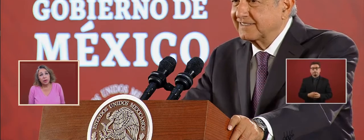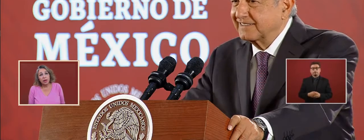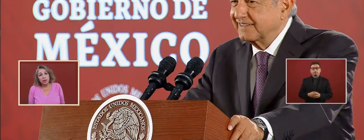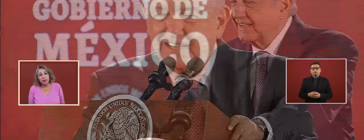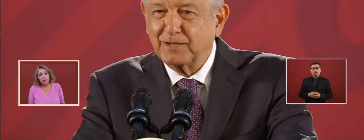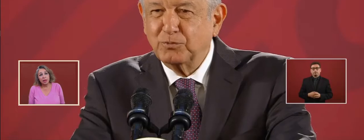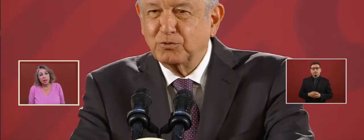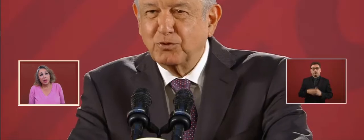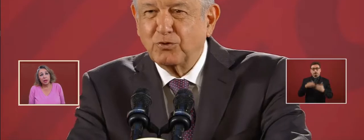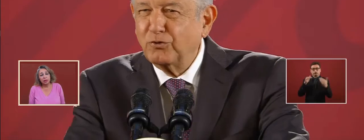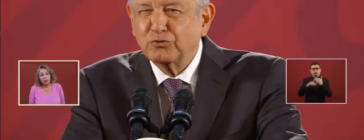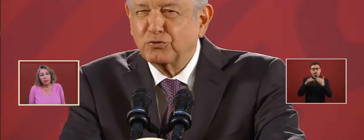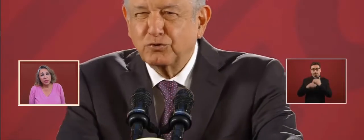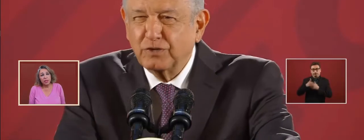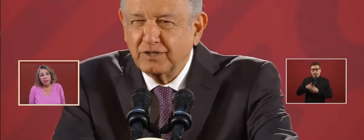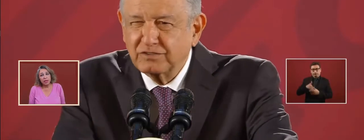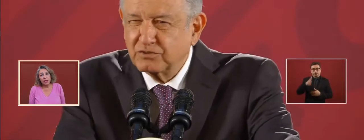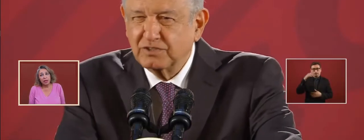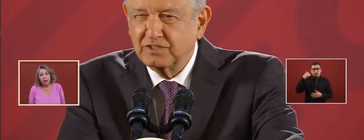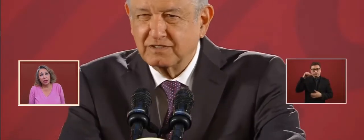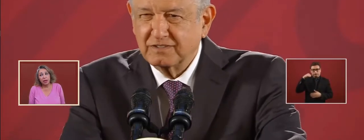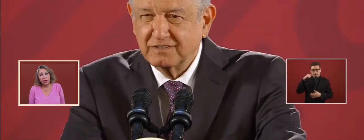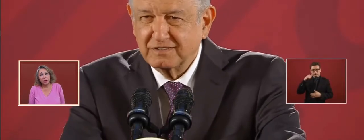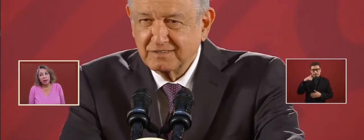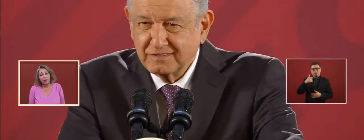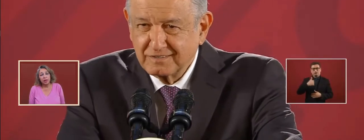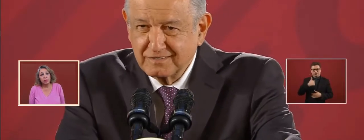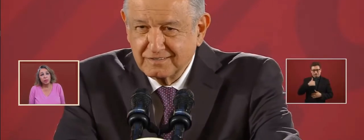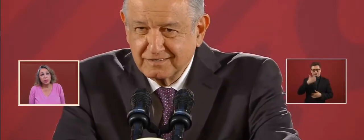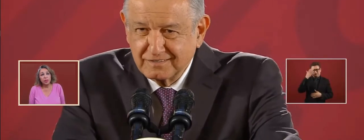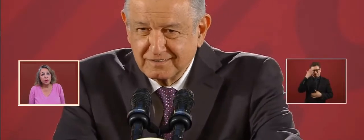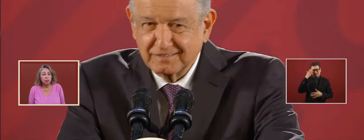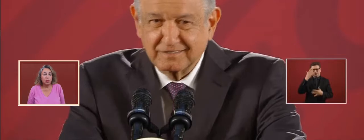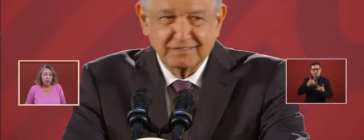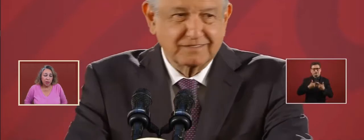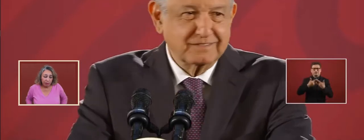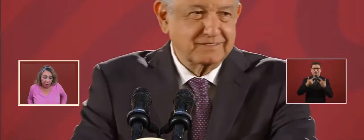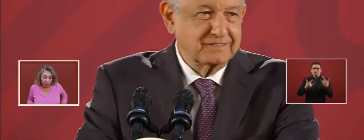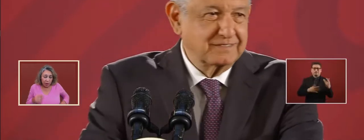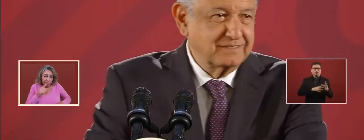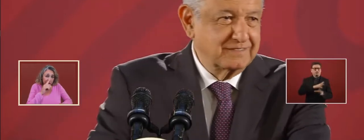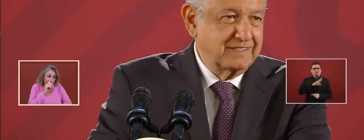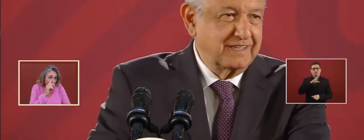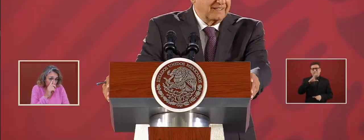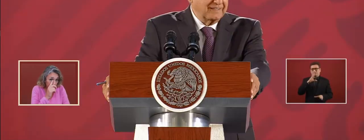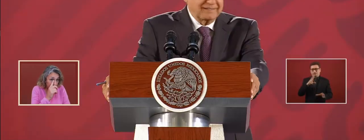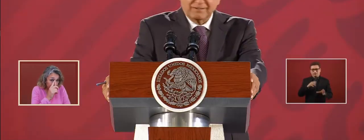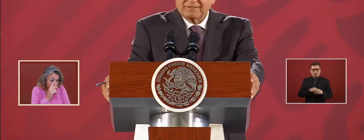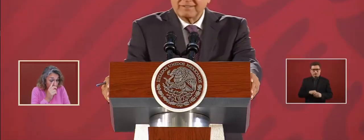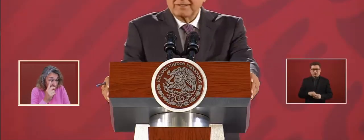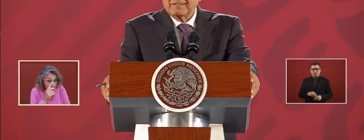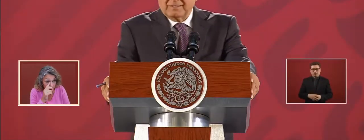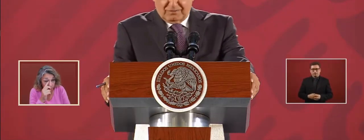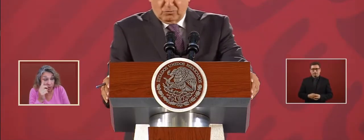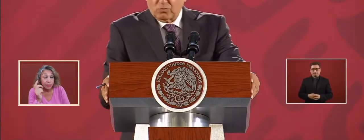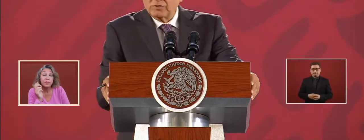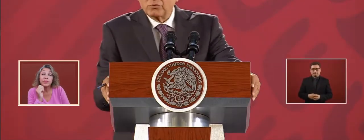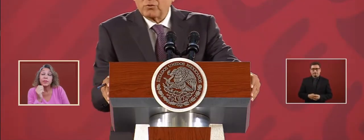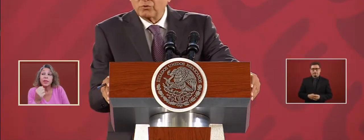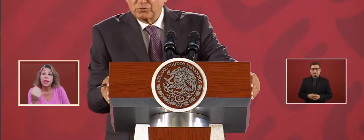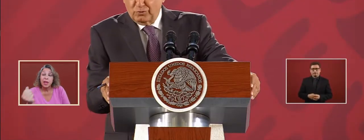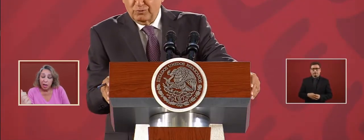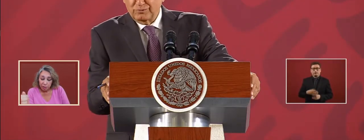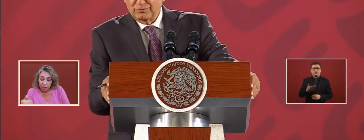And regarding the autopista, the highway of Acapulco, I know the whole story.